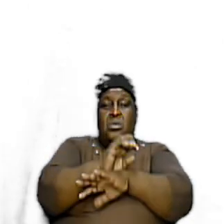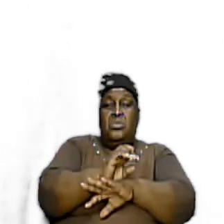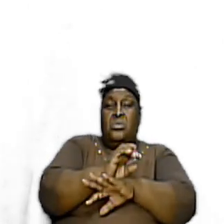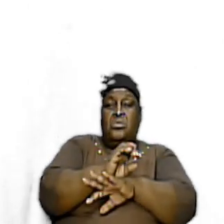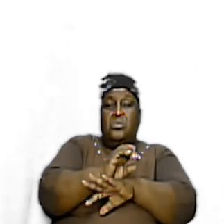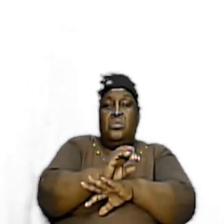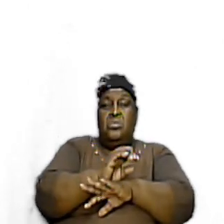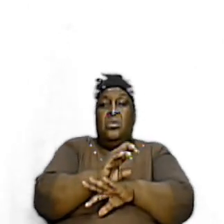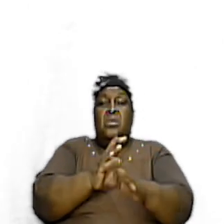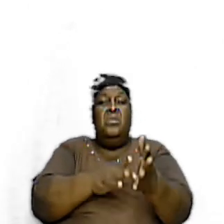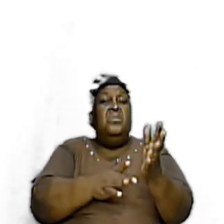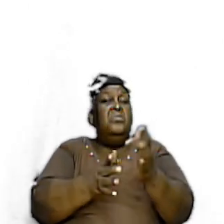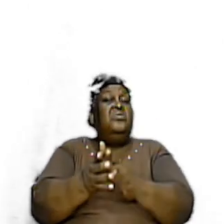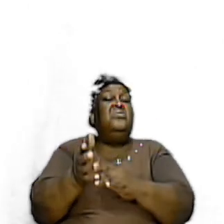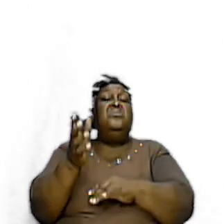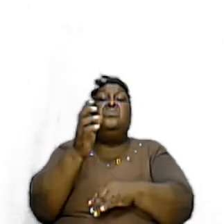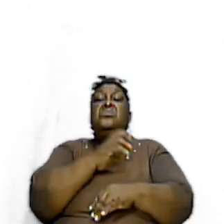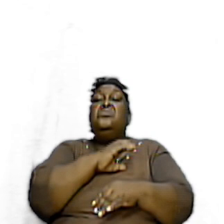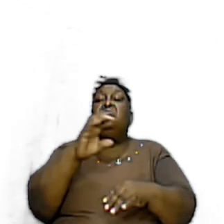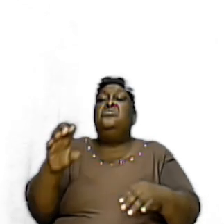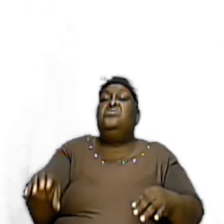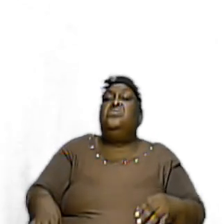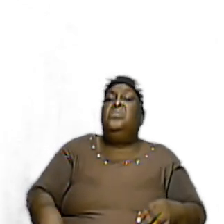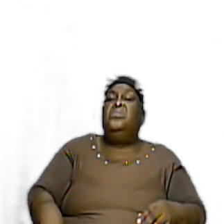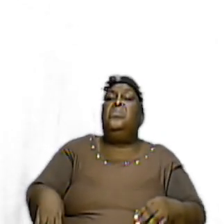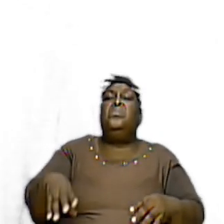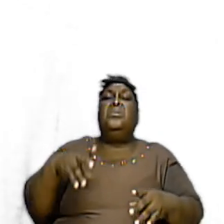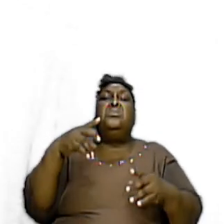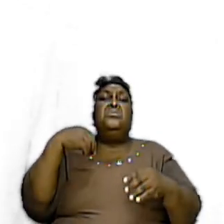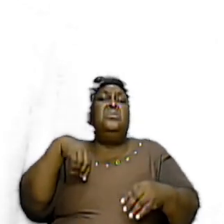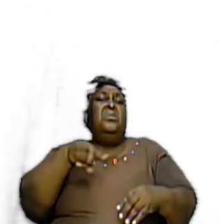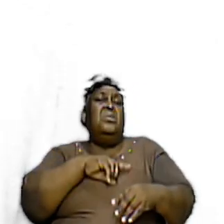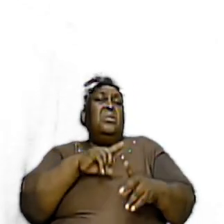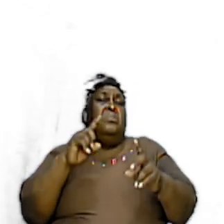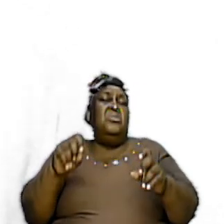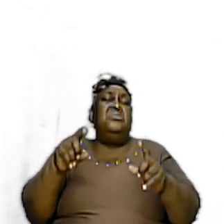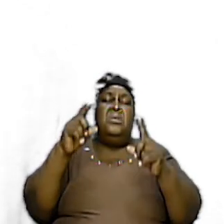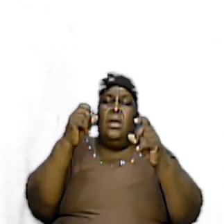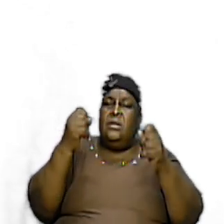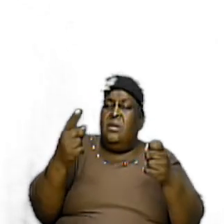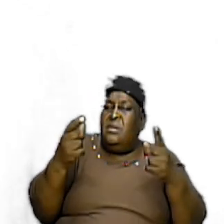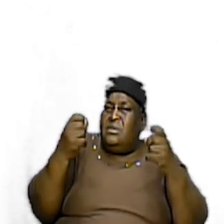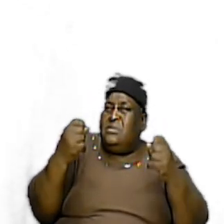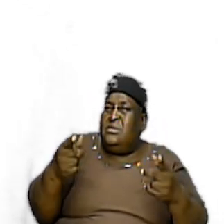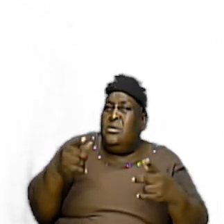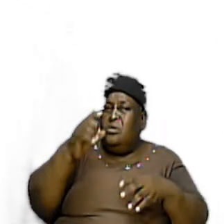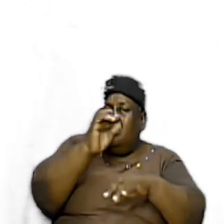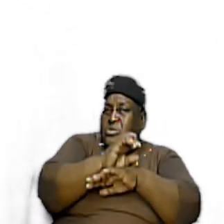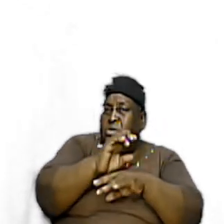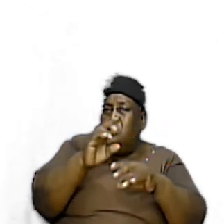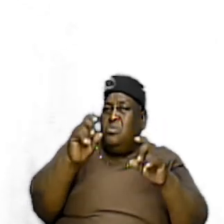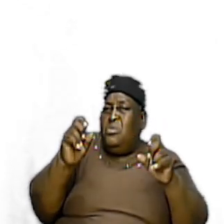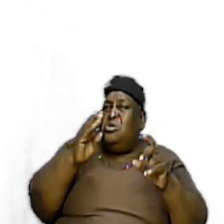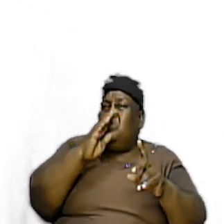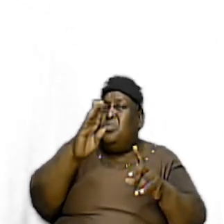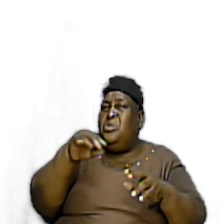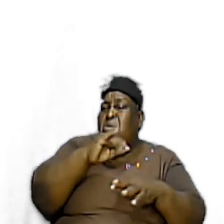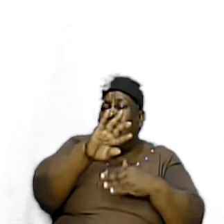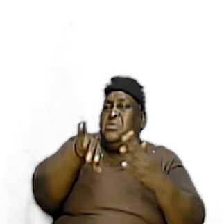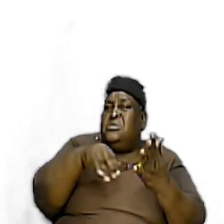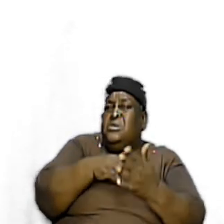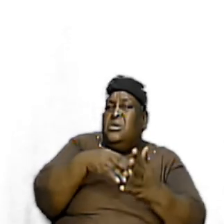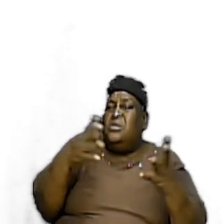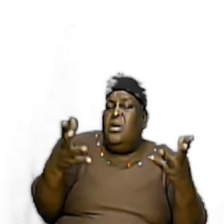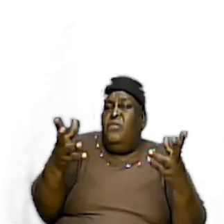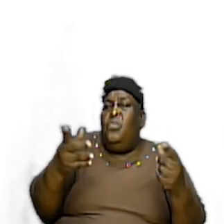Of Jesus Christ It is the same thing That we must understand The church must be At the center Of what we do